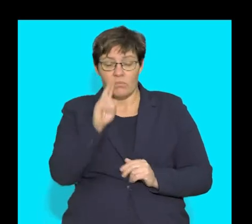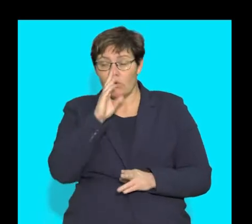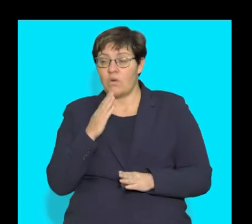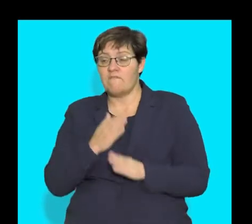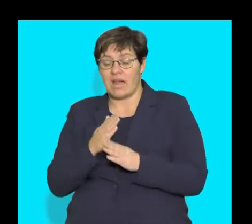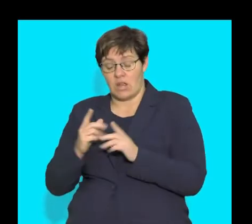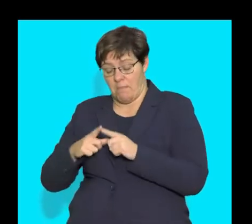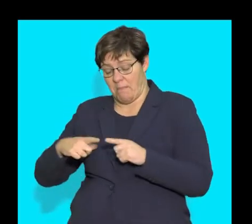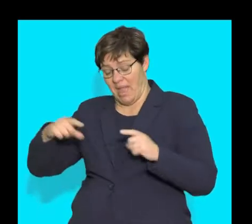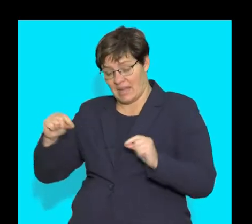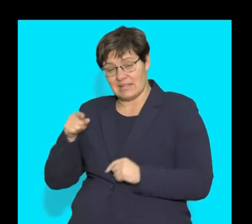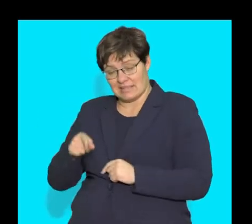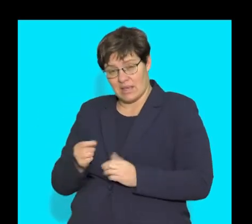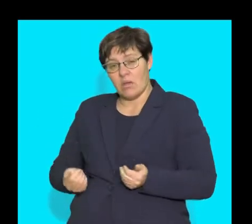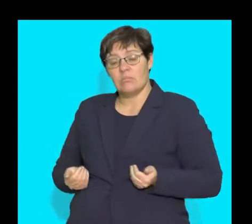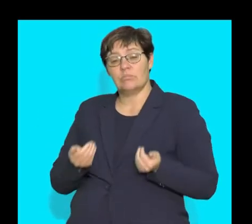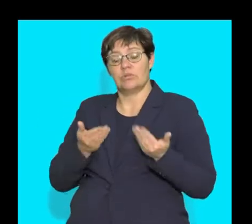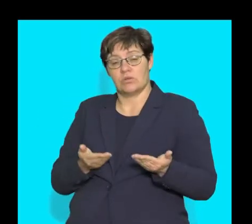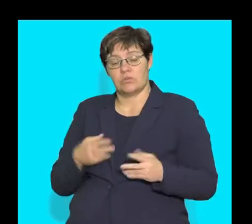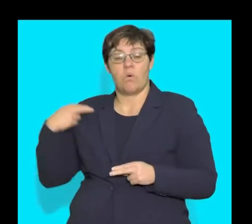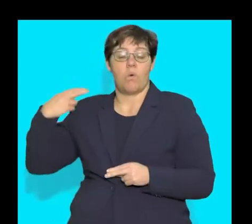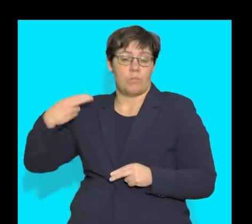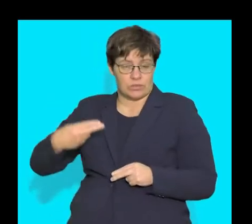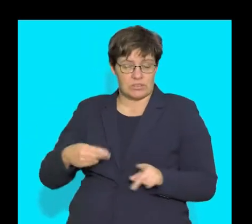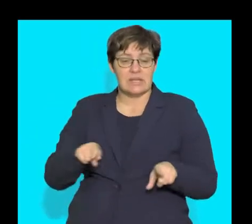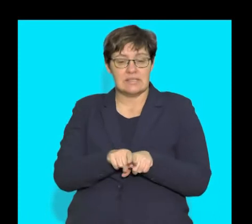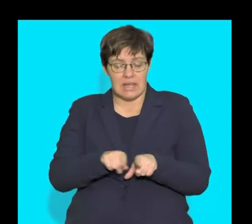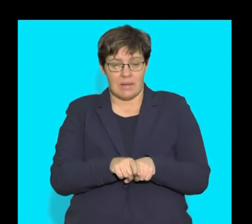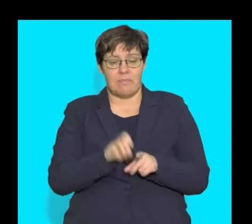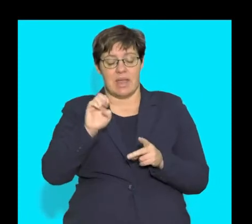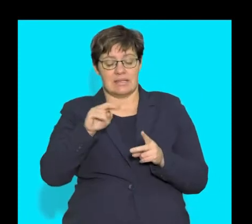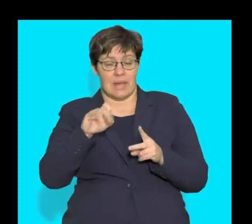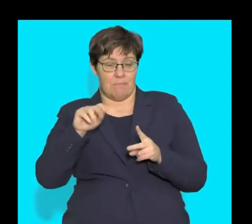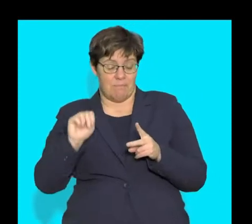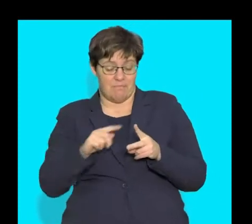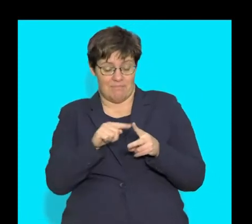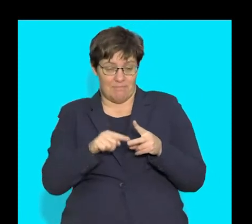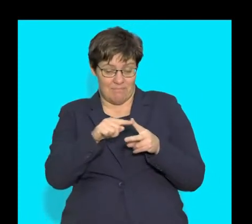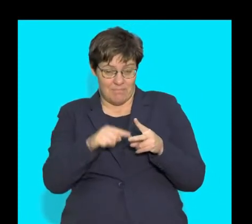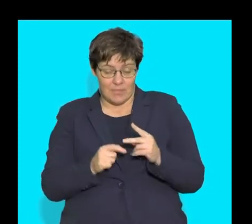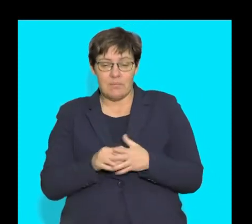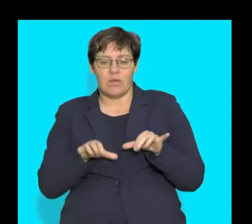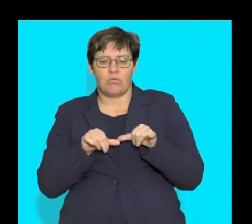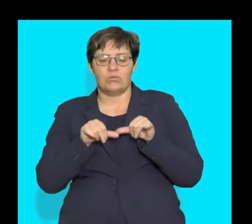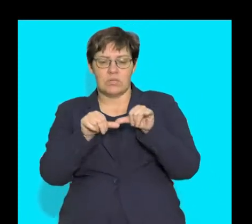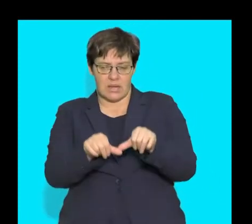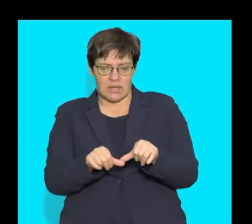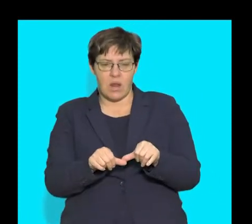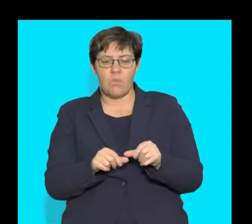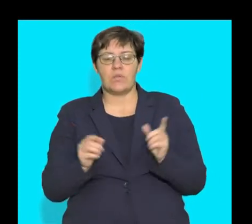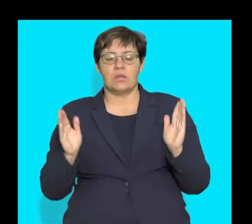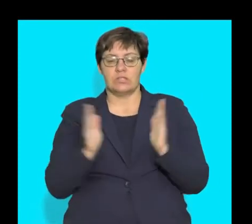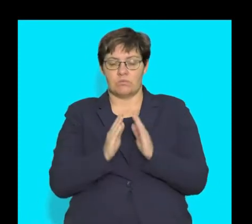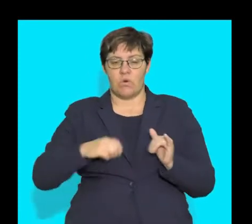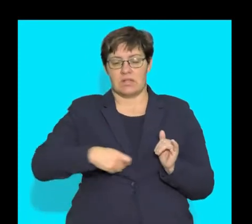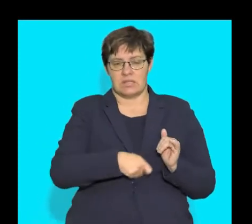must look at the function of the pancreas as an organ that produces hormones and enzymes. We then further continue with the small